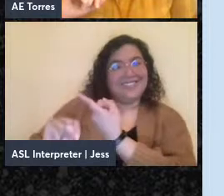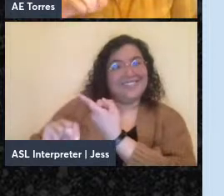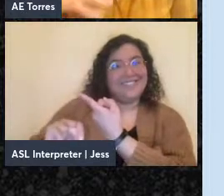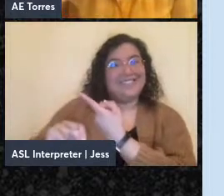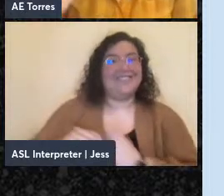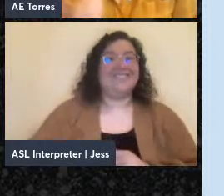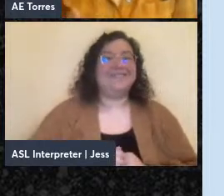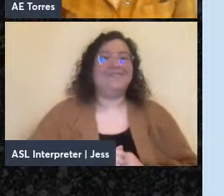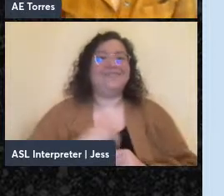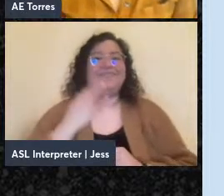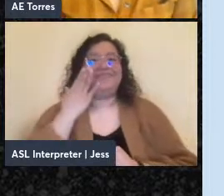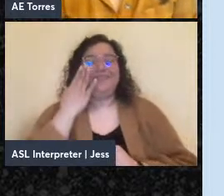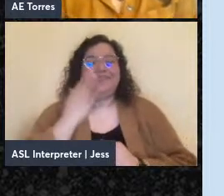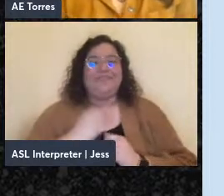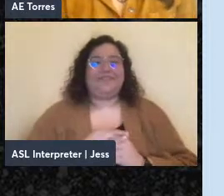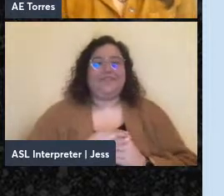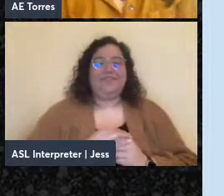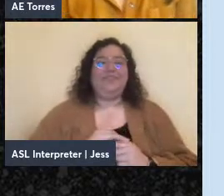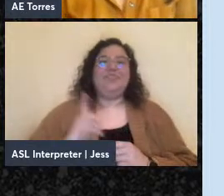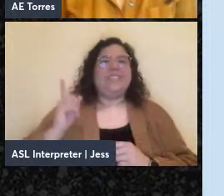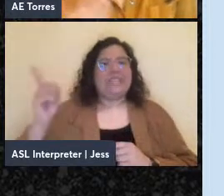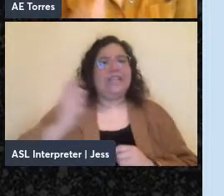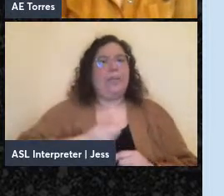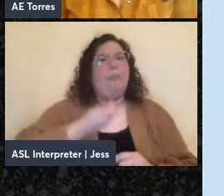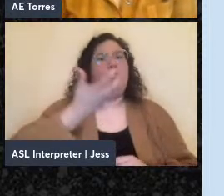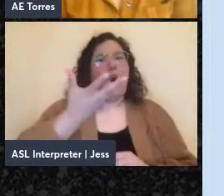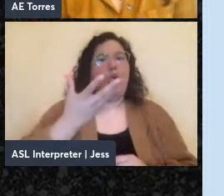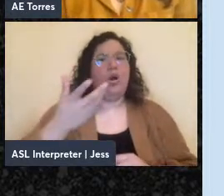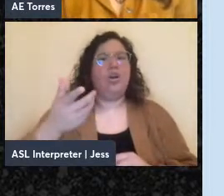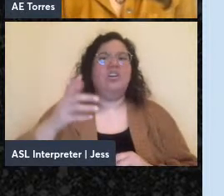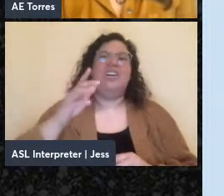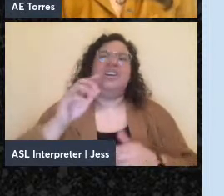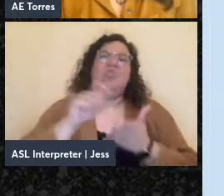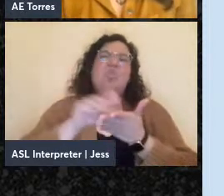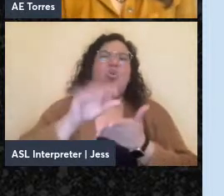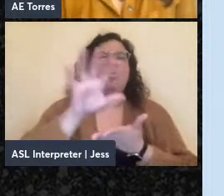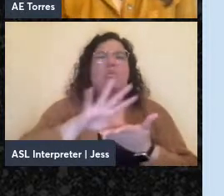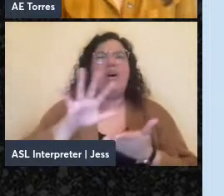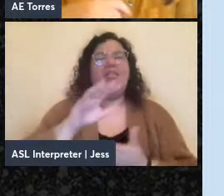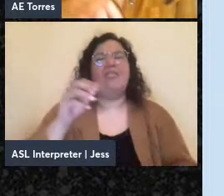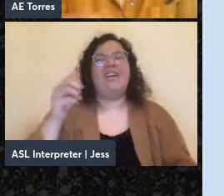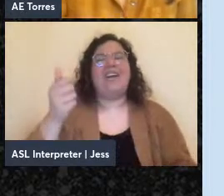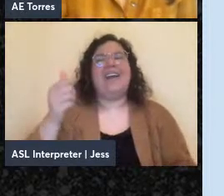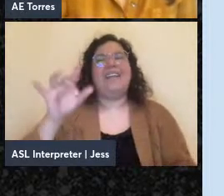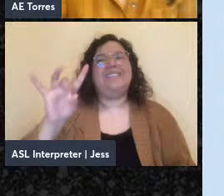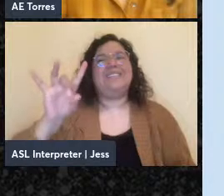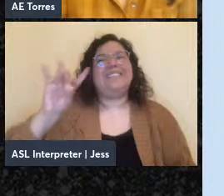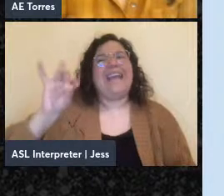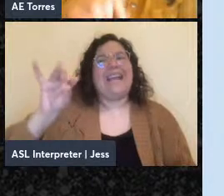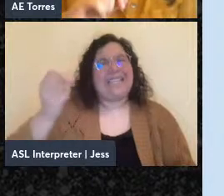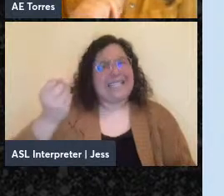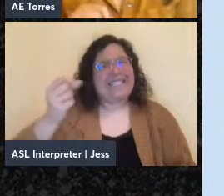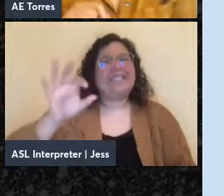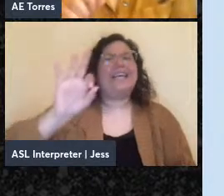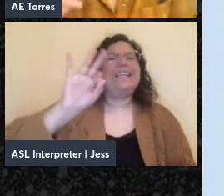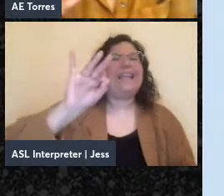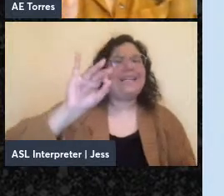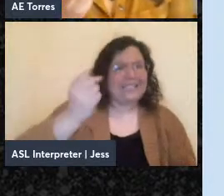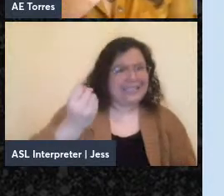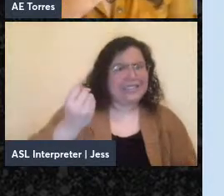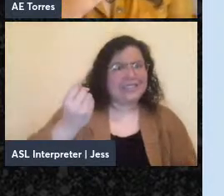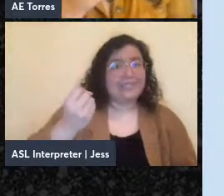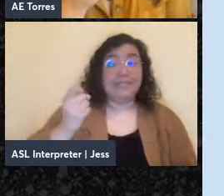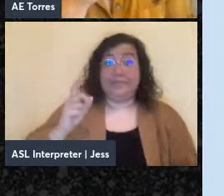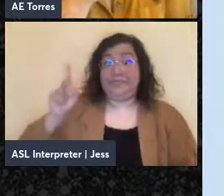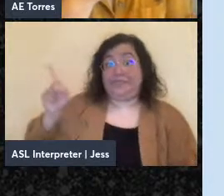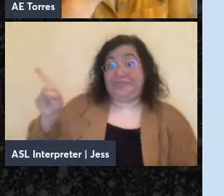And this is a poet writing in the 1880s, 1890s. And you can see in this poem from